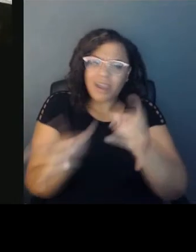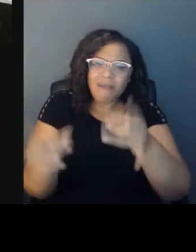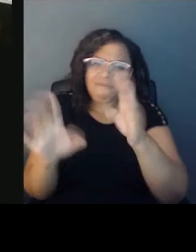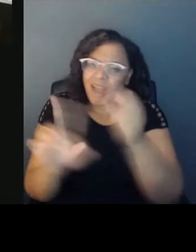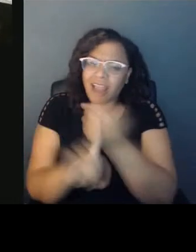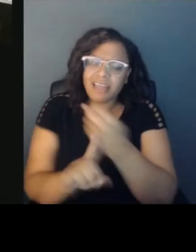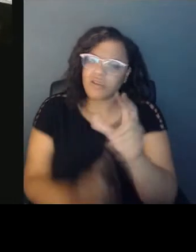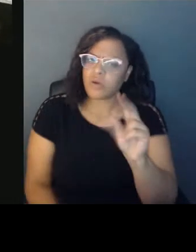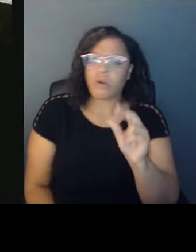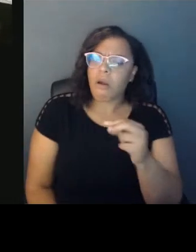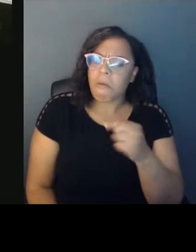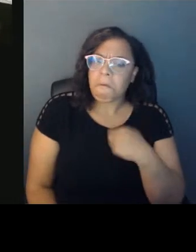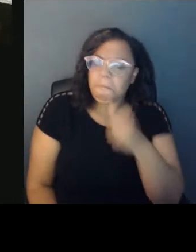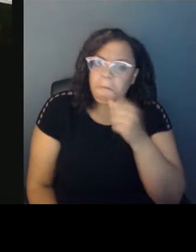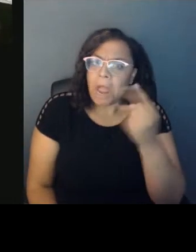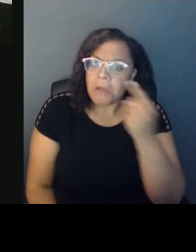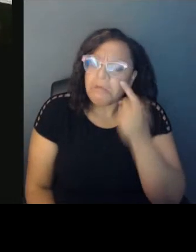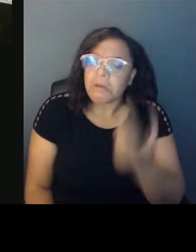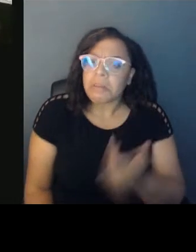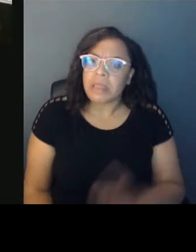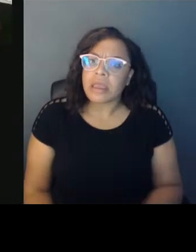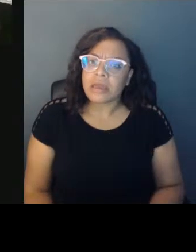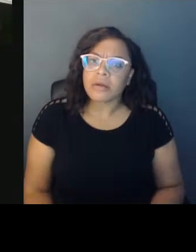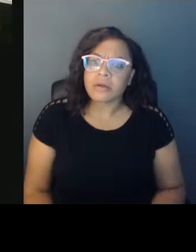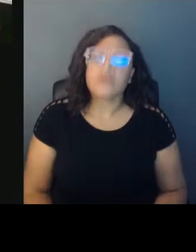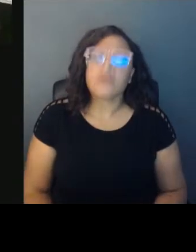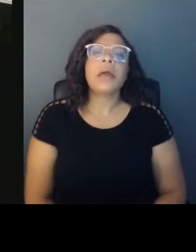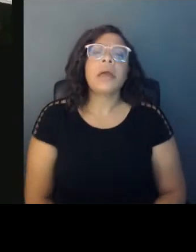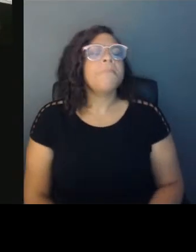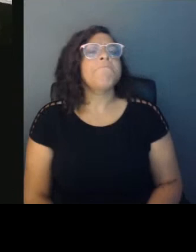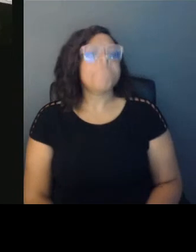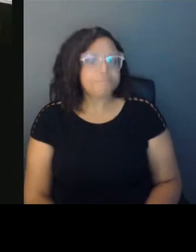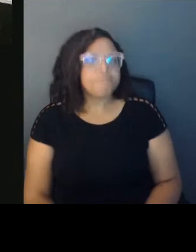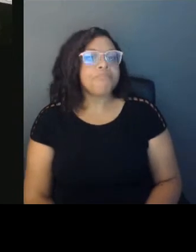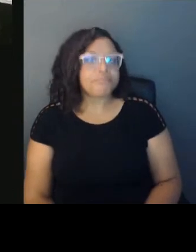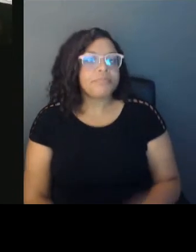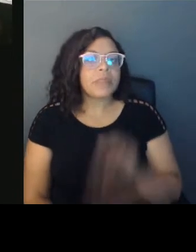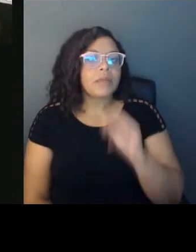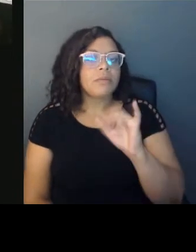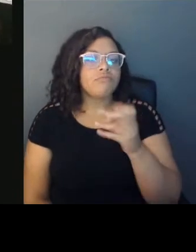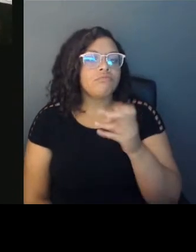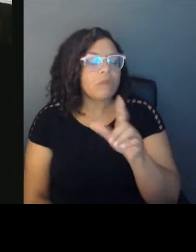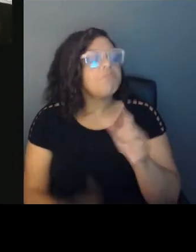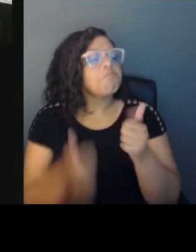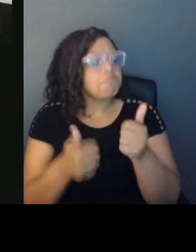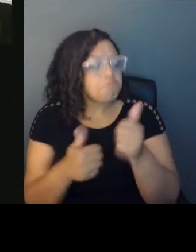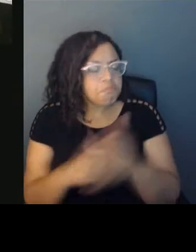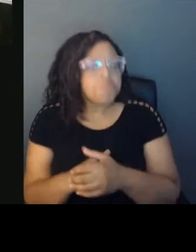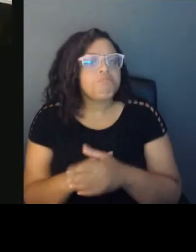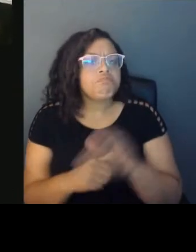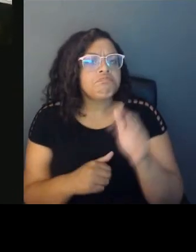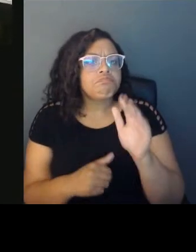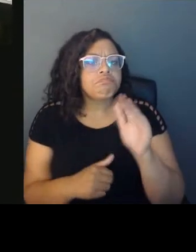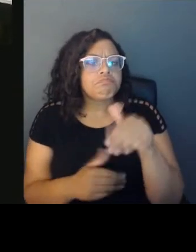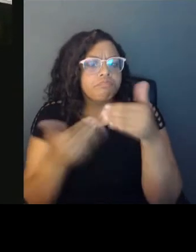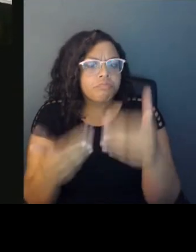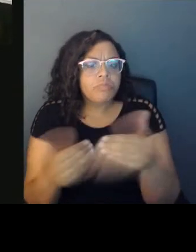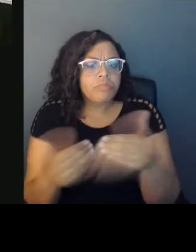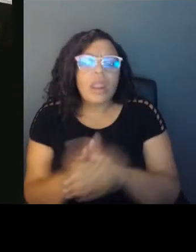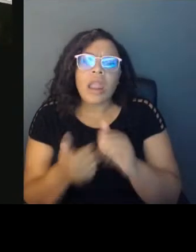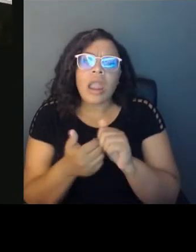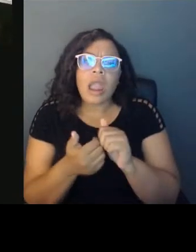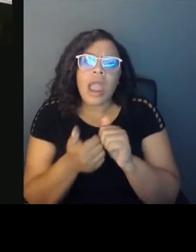Vincent, how about you? How have you stayed energized? I heard what you said earlier about the sense of,